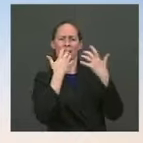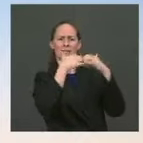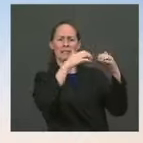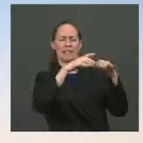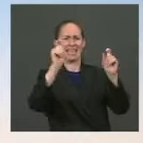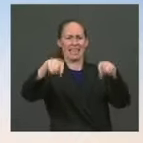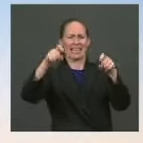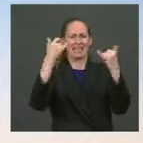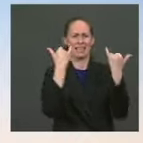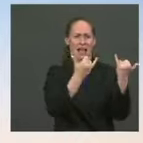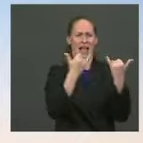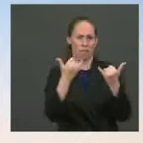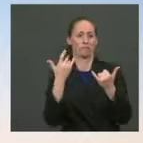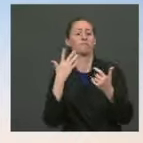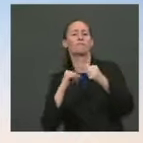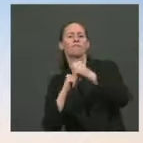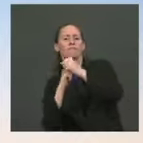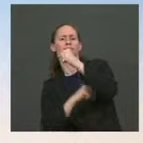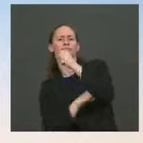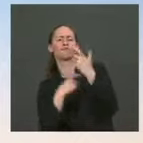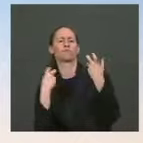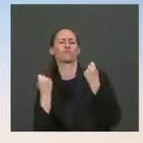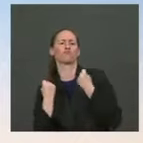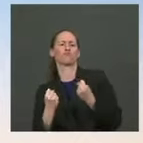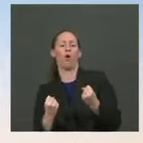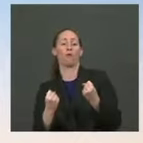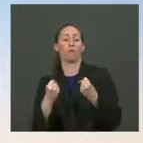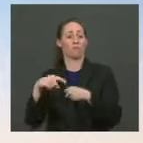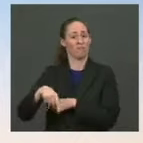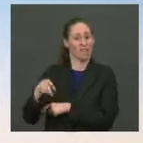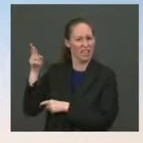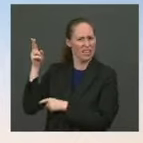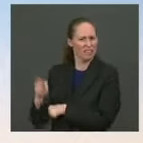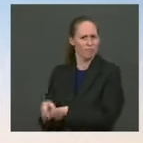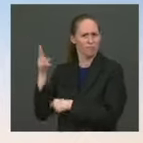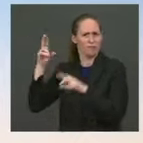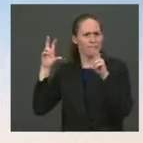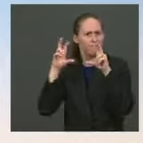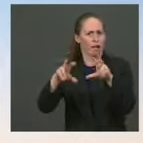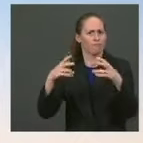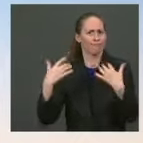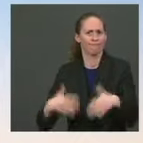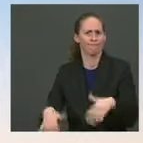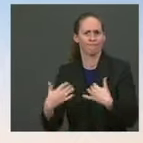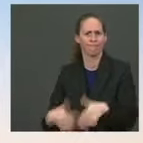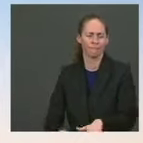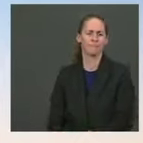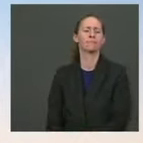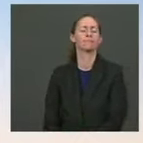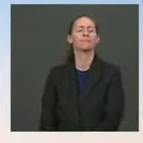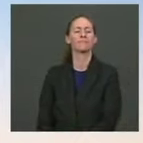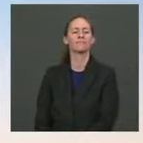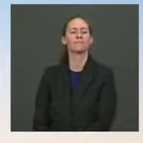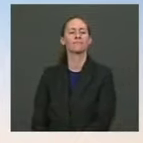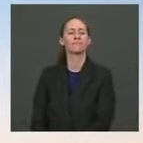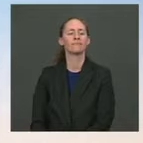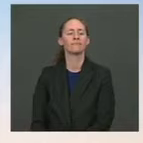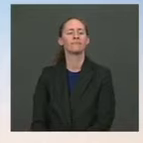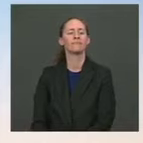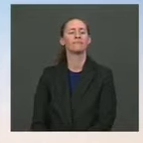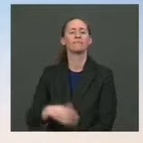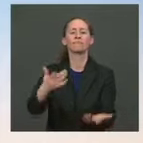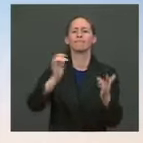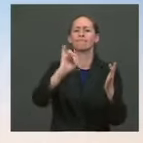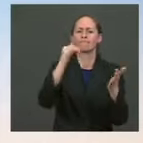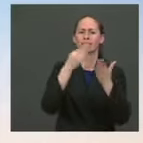implementation of the historic investments included in the bipartisan infrastructure deal for our supply chains, jobs, growth,